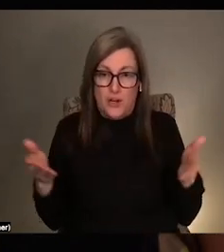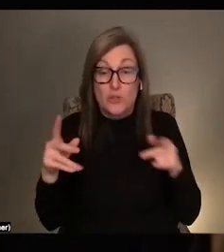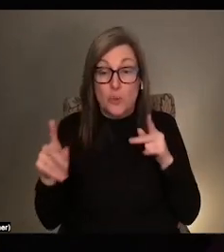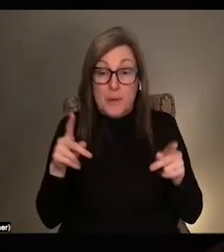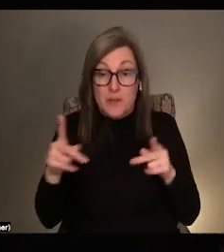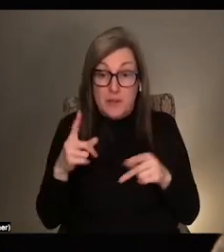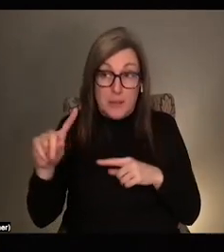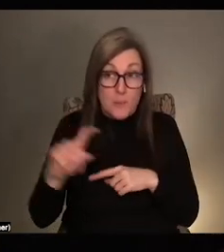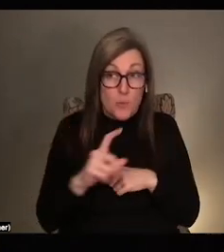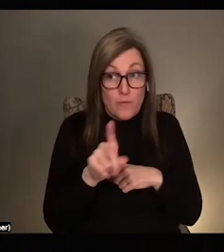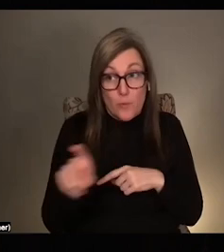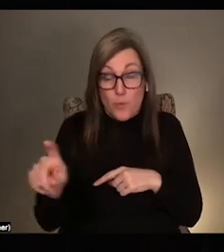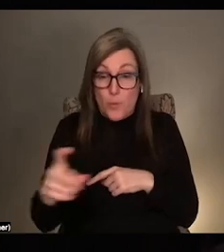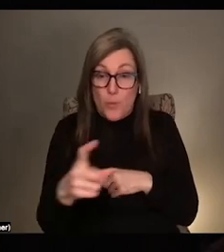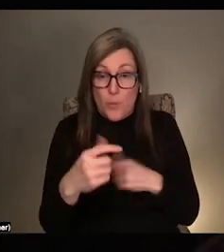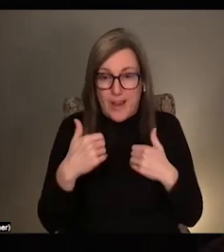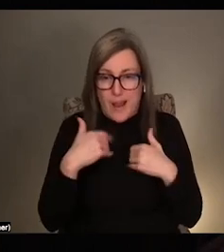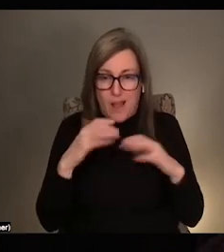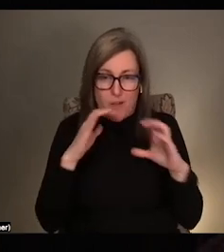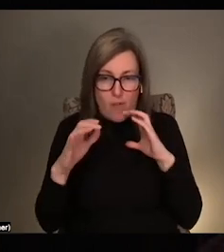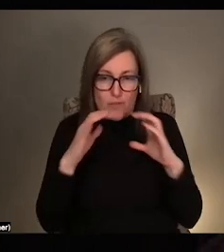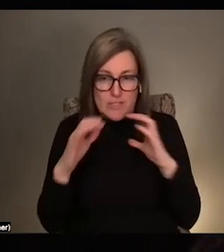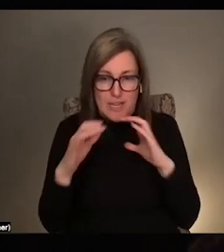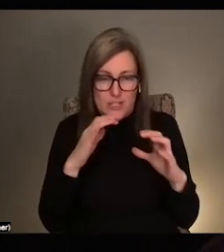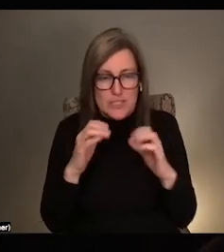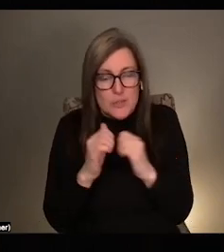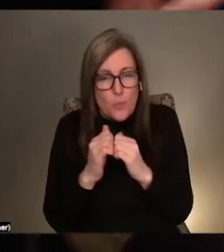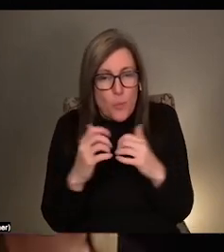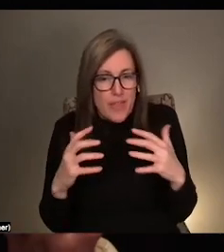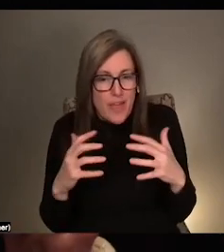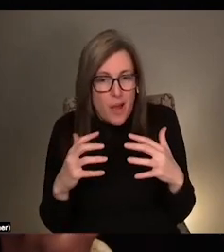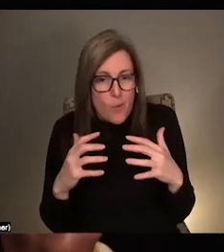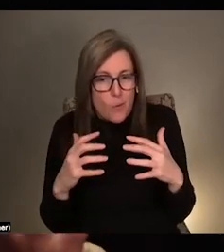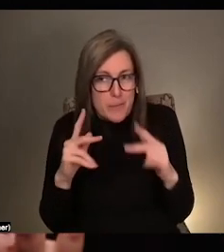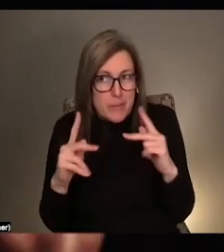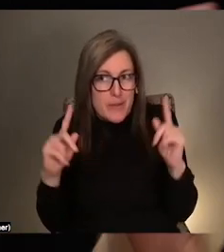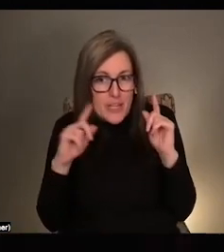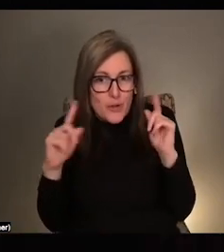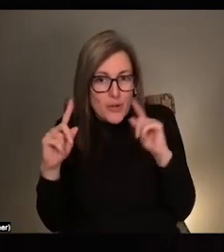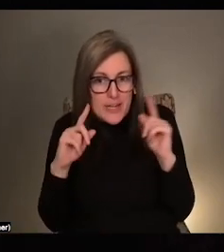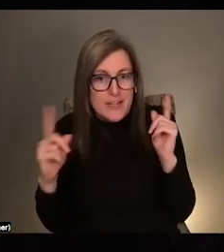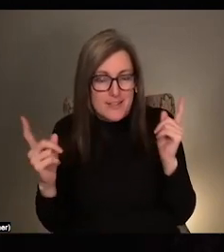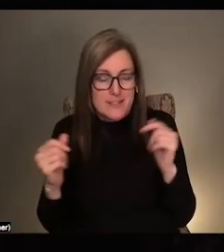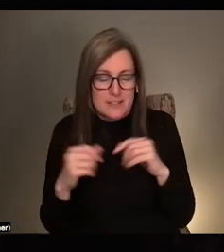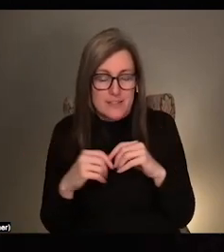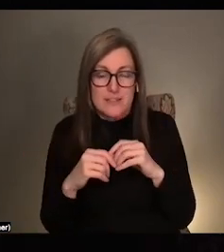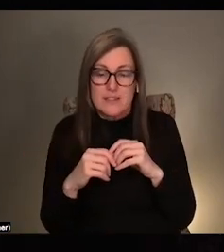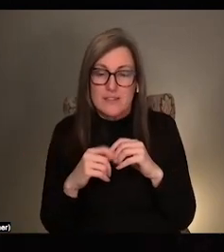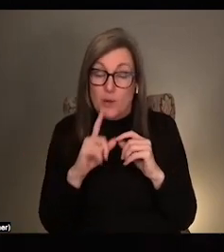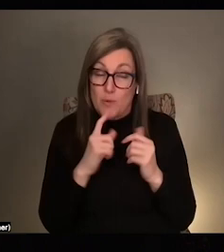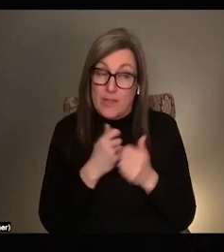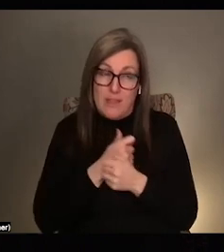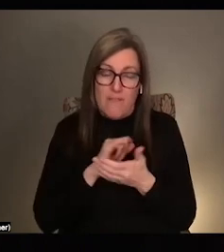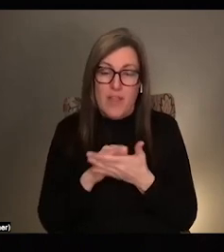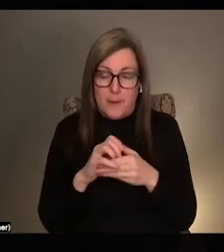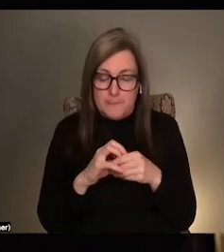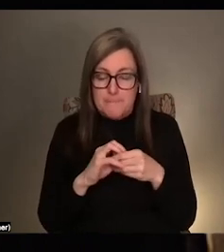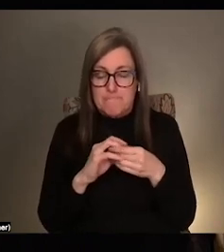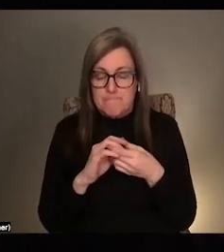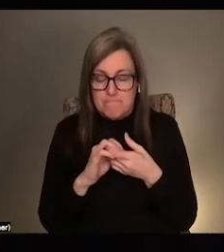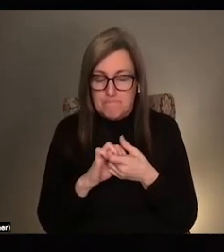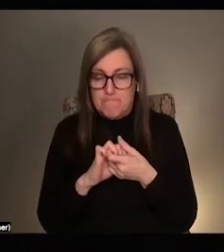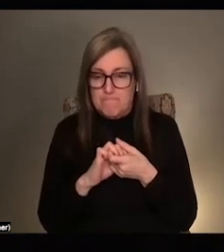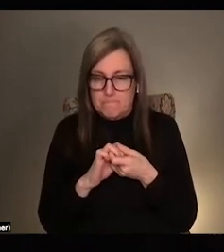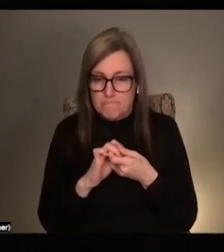space and have conversations with each other without it being necessarily heard by others, which I really love. It's kind of like, uh,